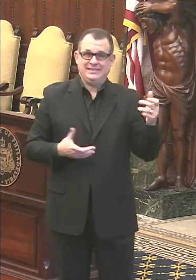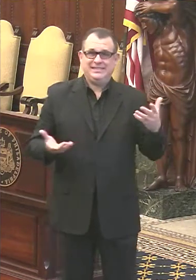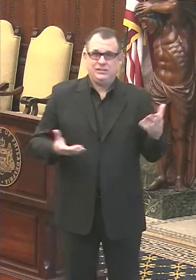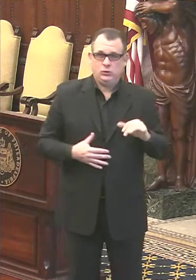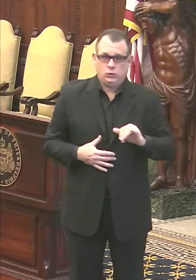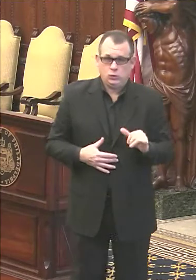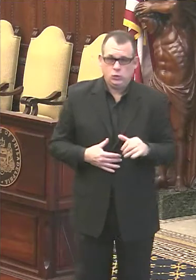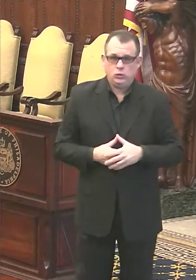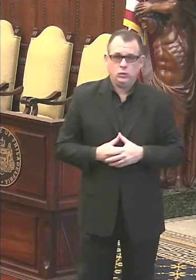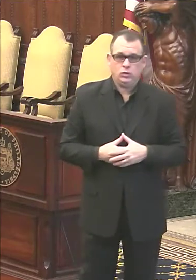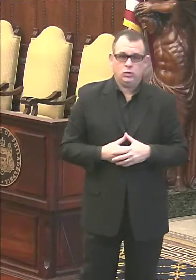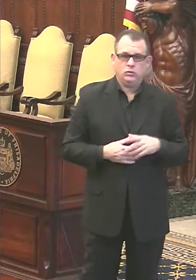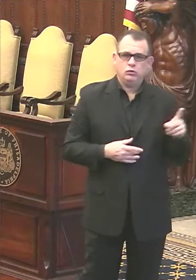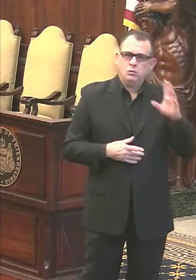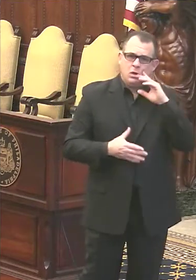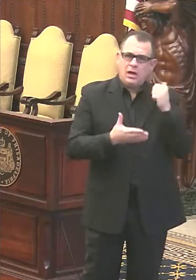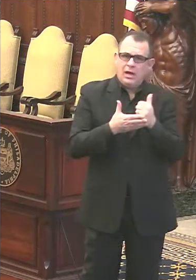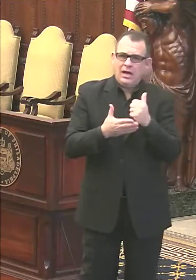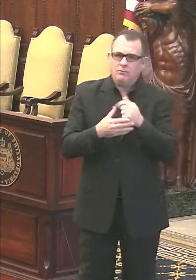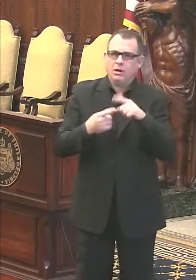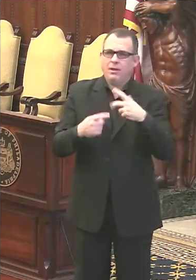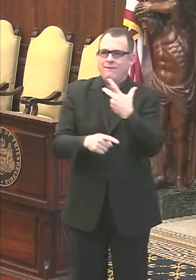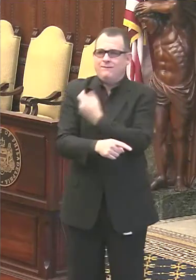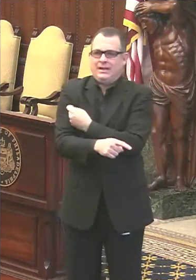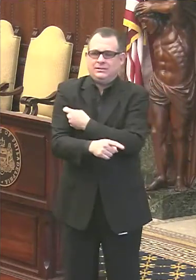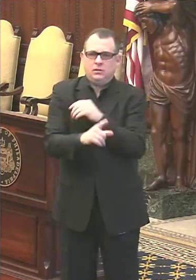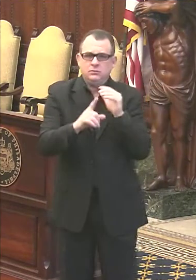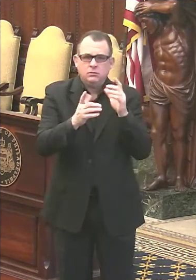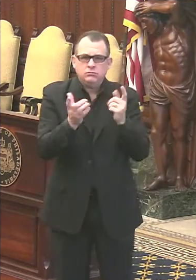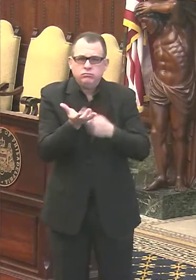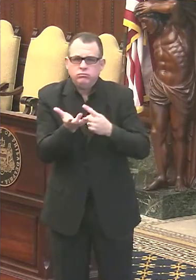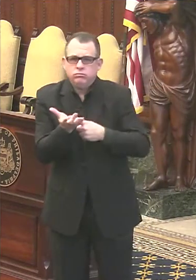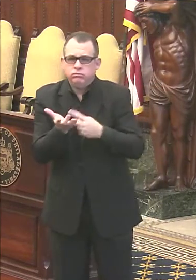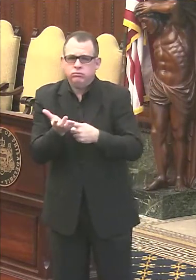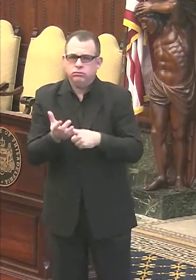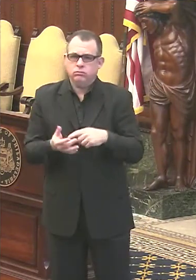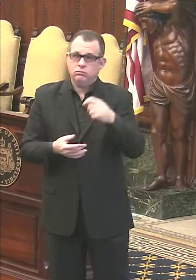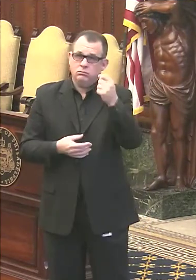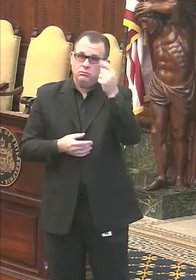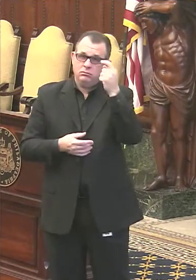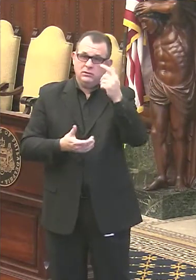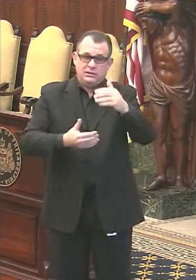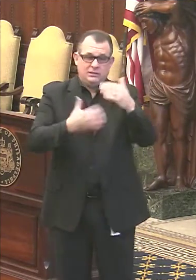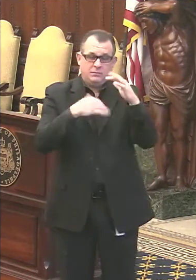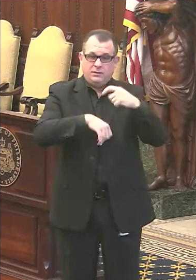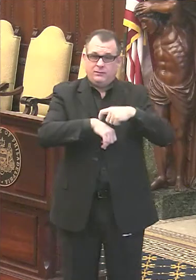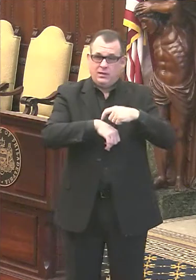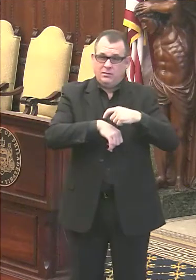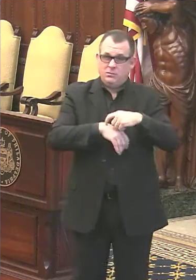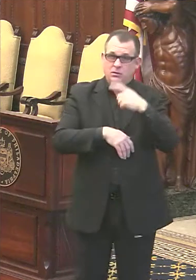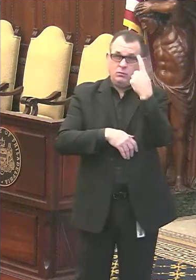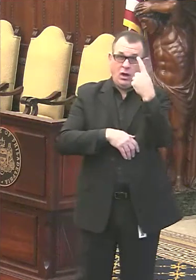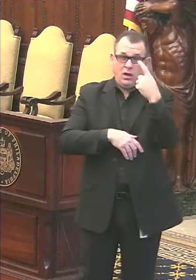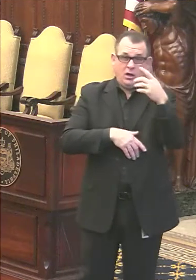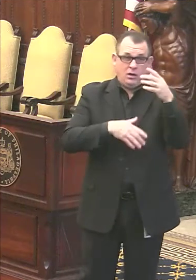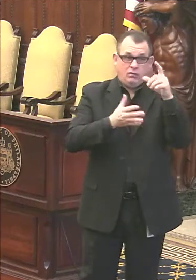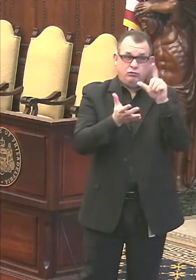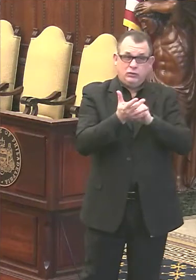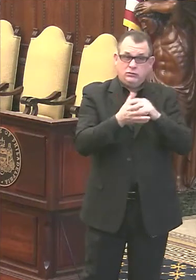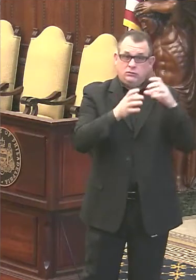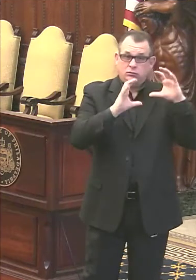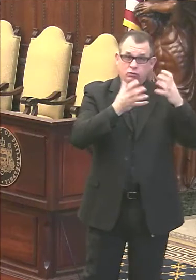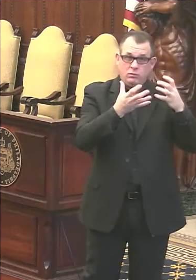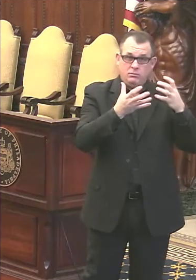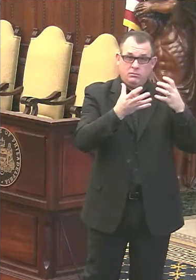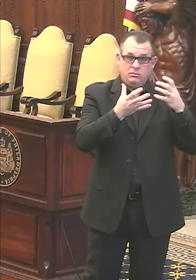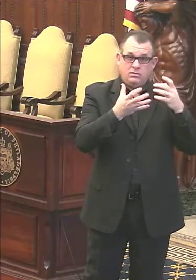regarding the distribution of vaccines. Because of limited time, only one representative from each media outlet is permitted to ask questions